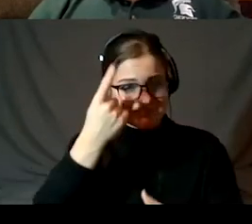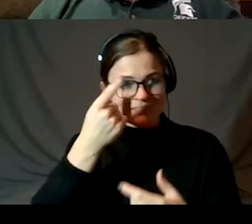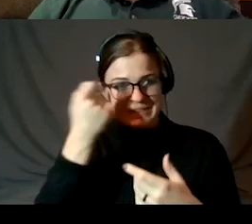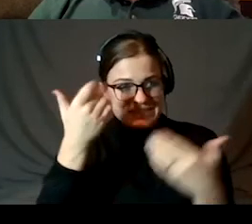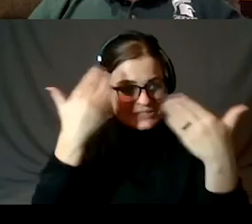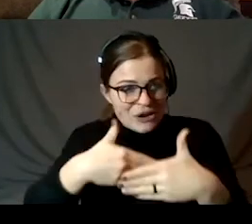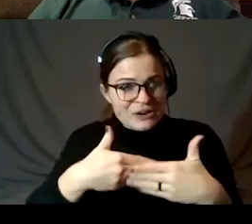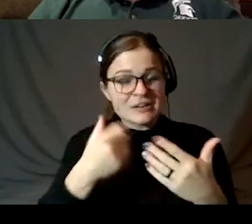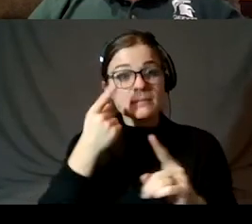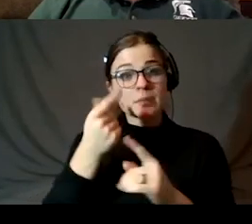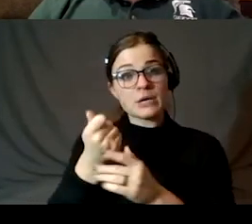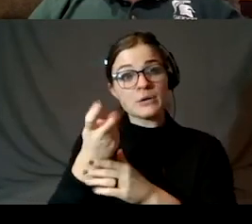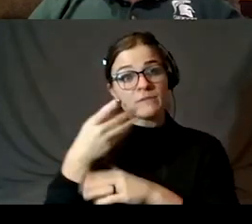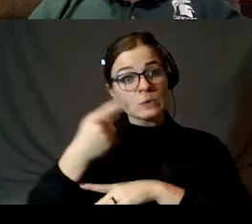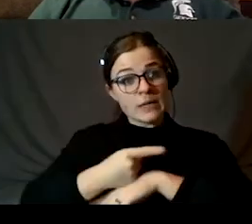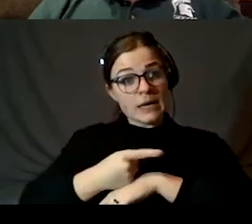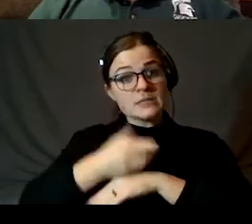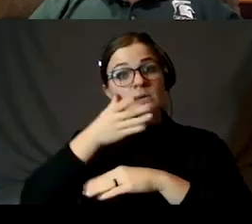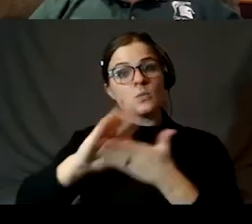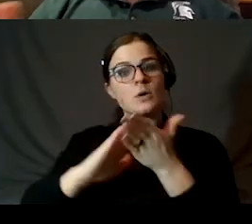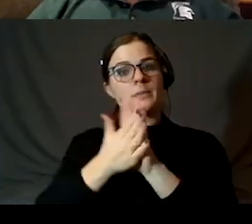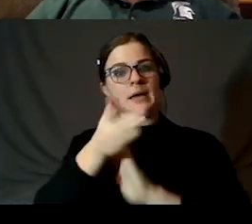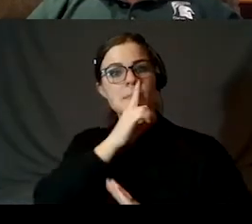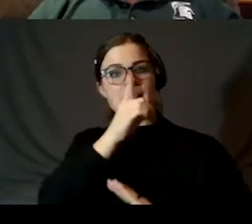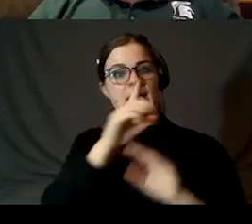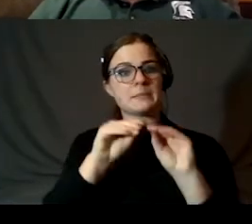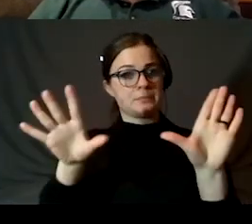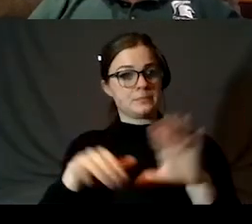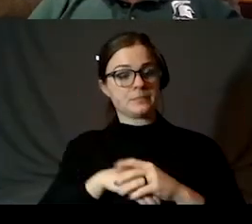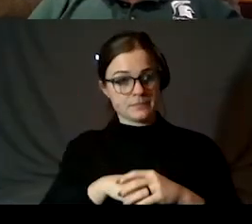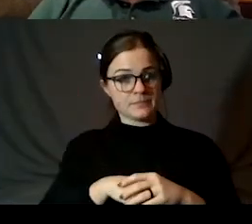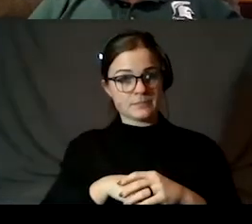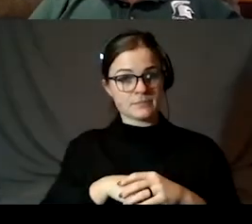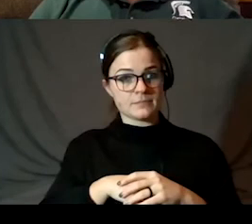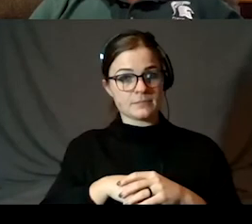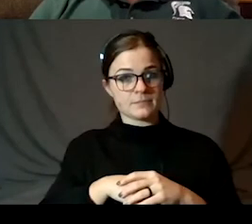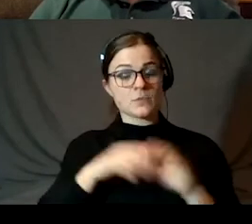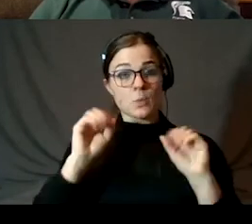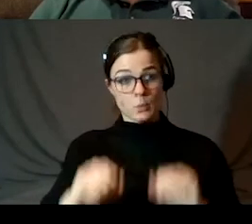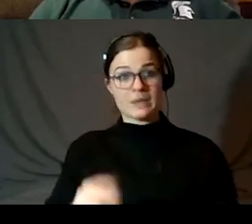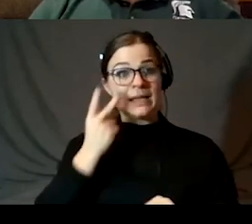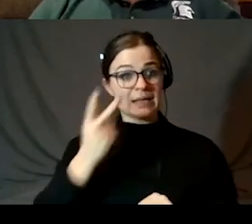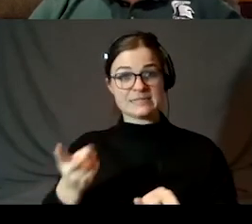it will be lit. So we will be able to see the dark side.